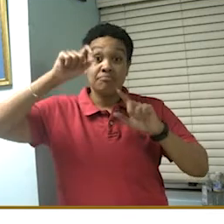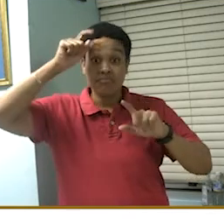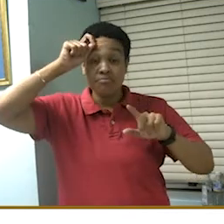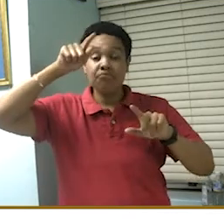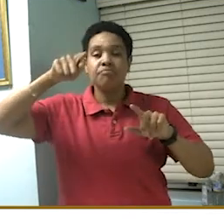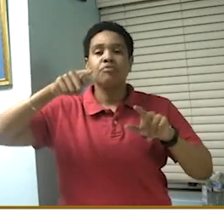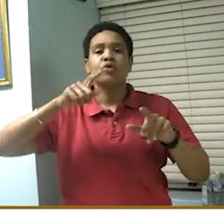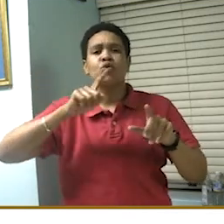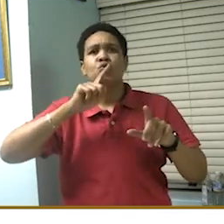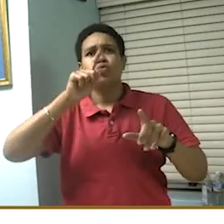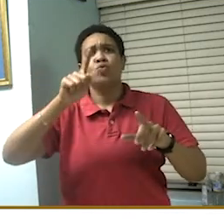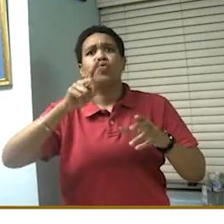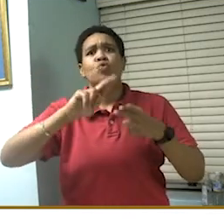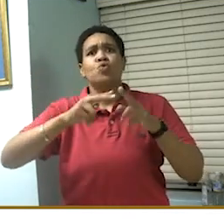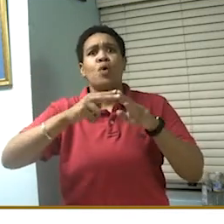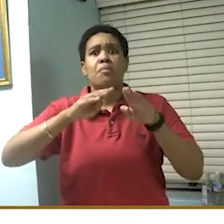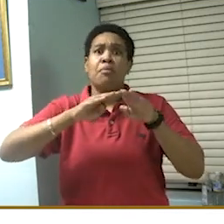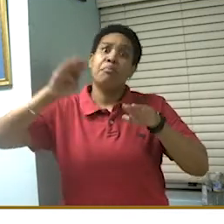thinking about.